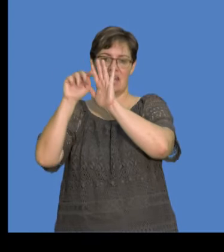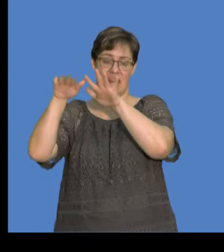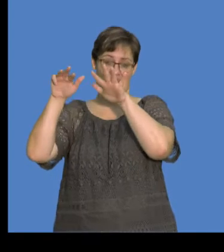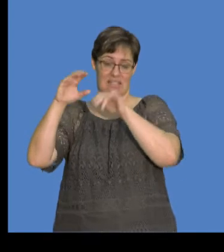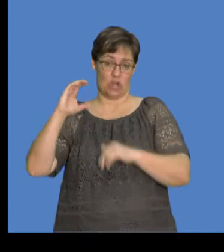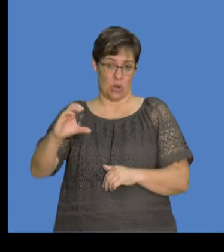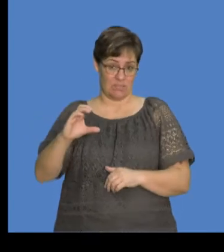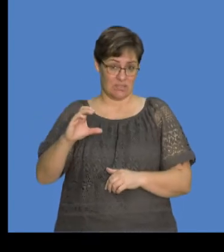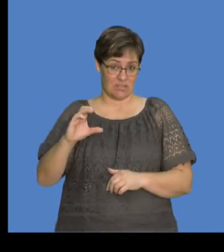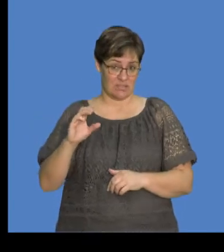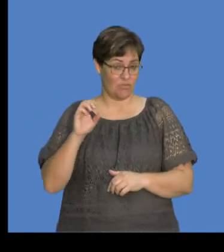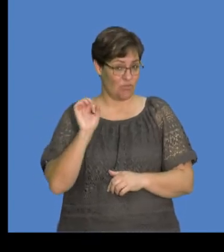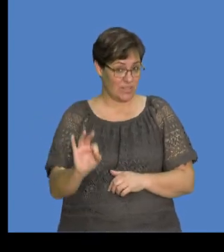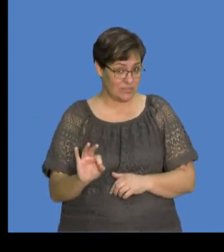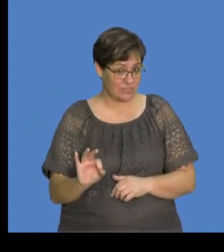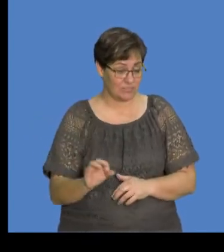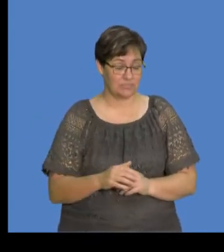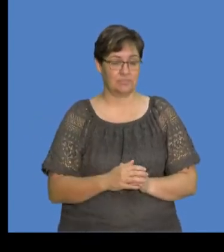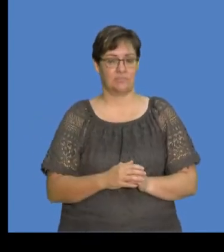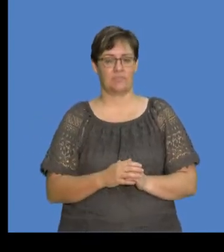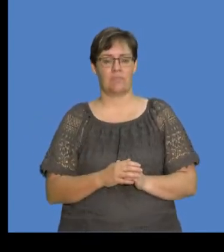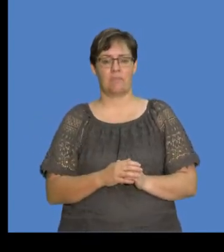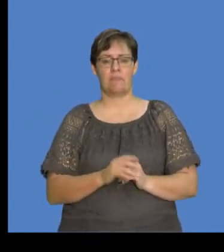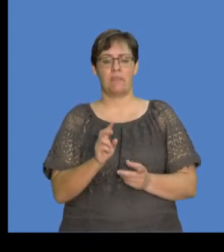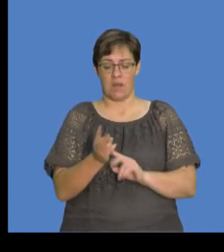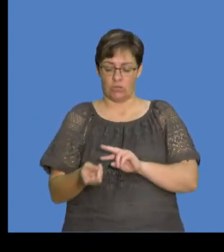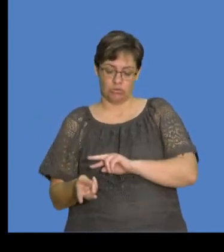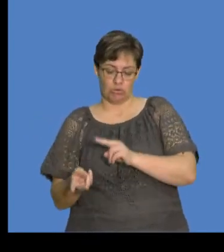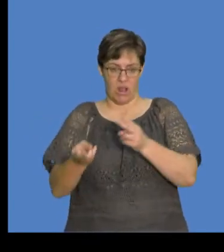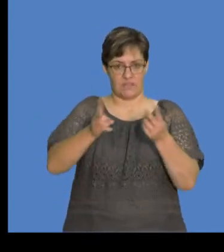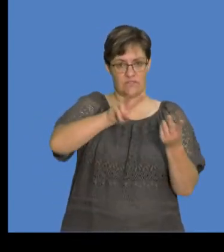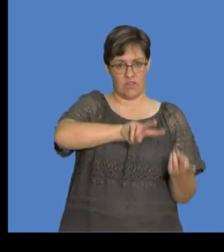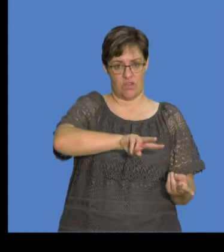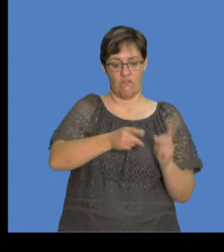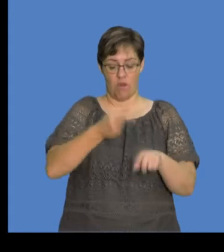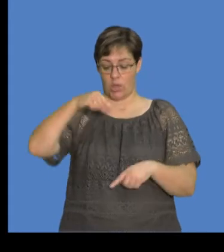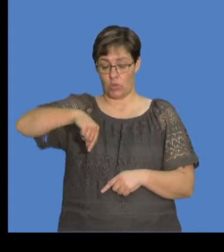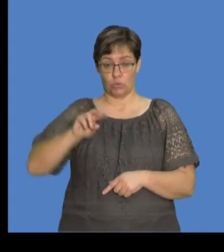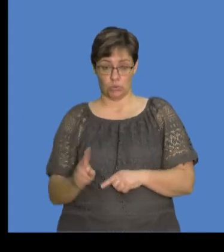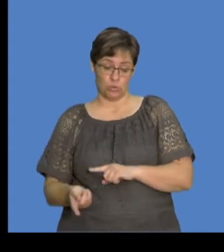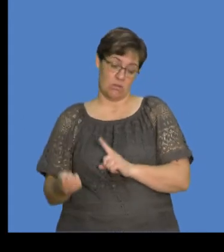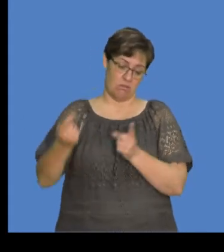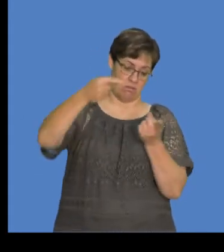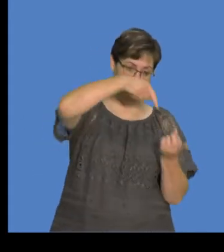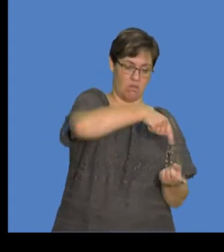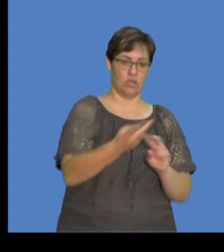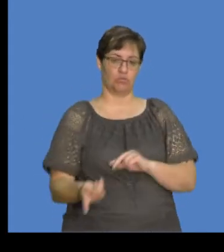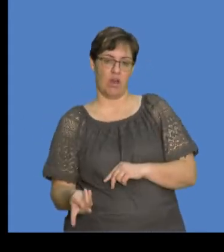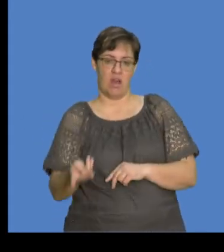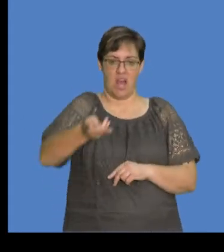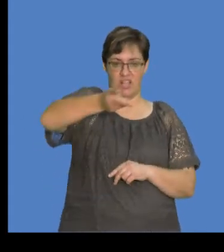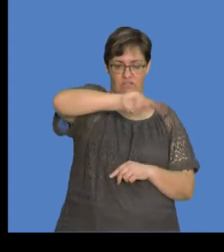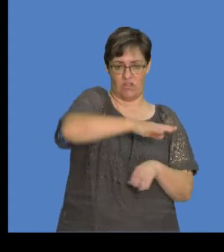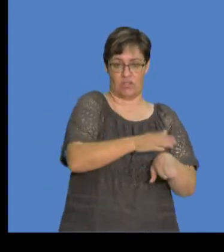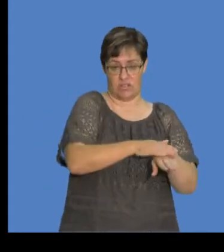negative 19 coulombs, all right? So there was transfer of charge from Q2 to Q1, all right?